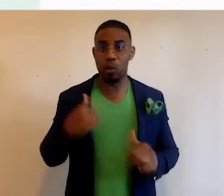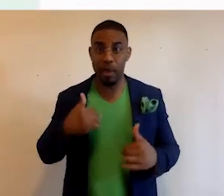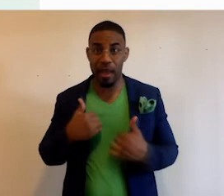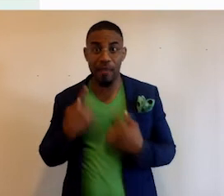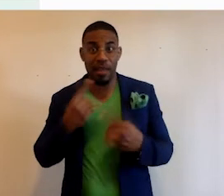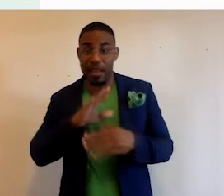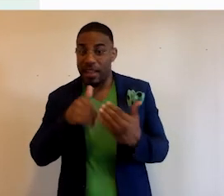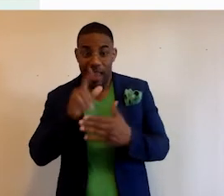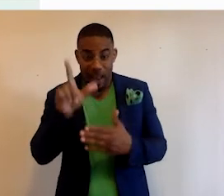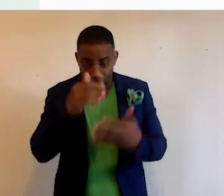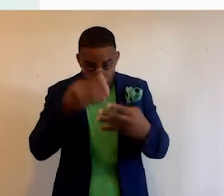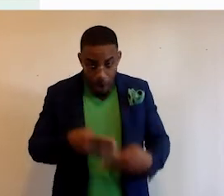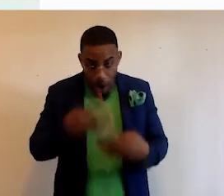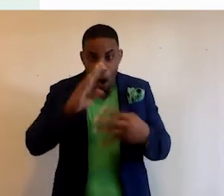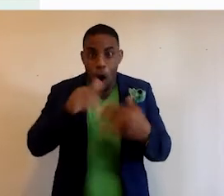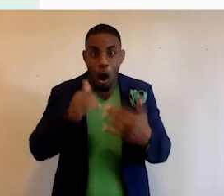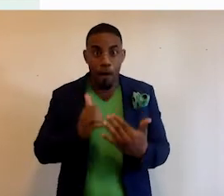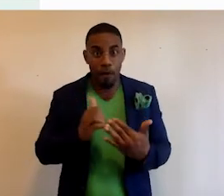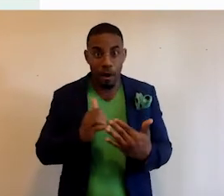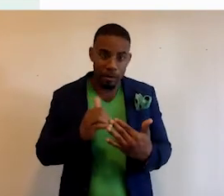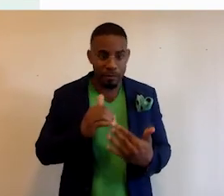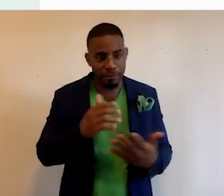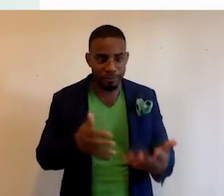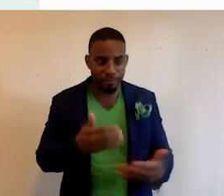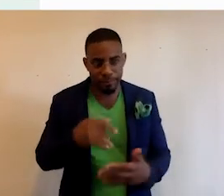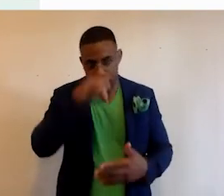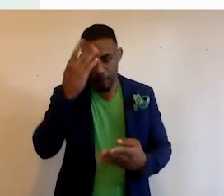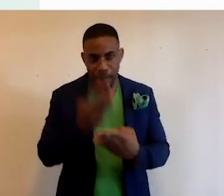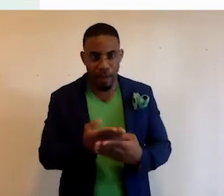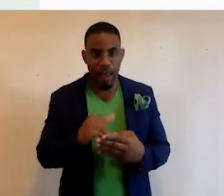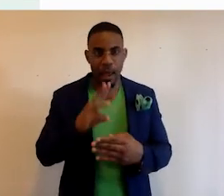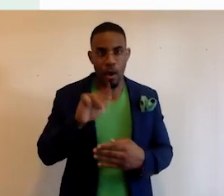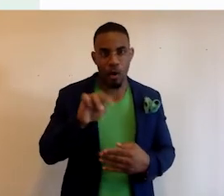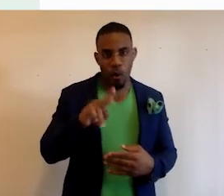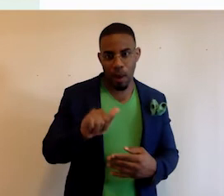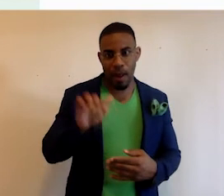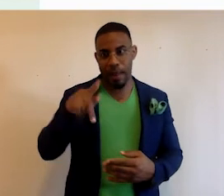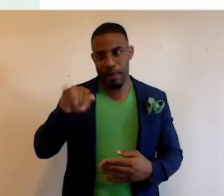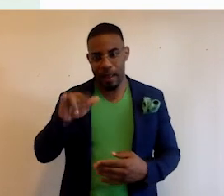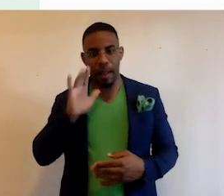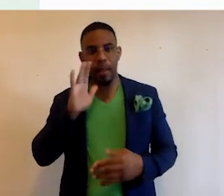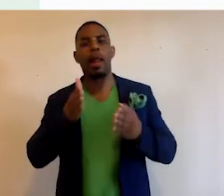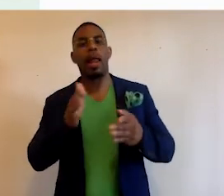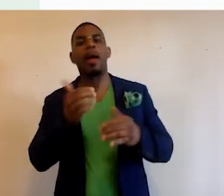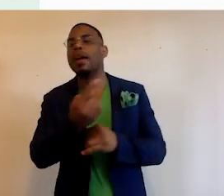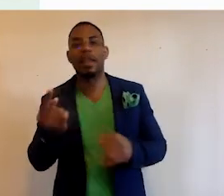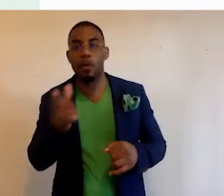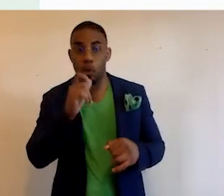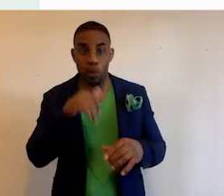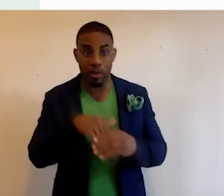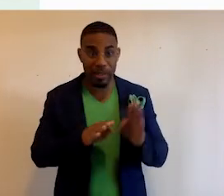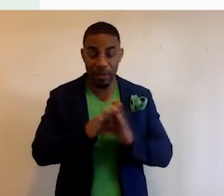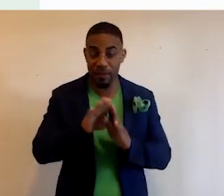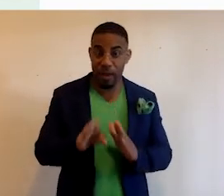have an entire library of all of our quote-unquote Black Facts and Wakanda APIs that will allow anyone who is a